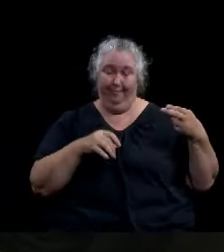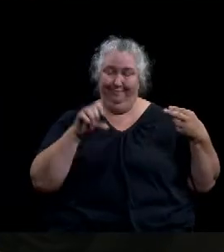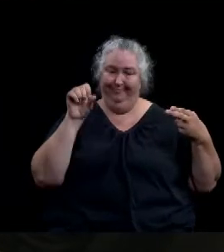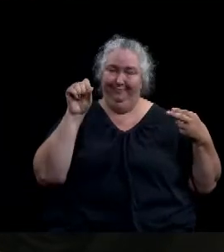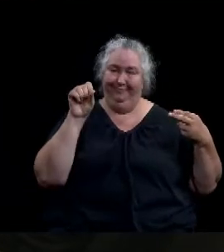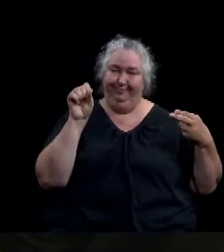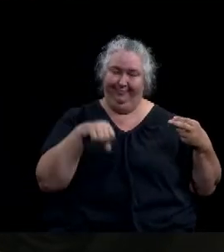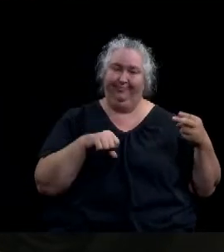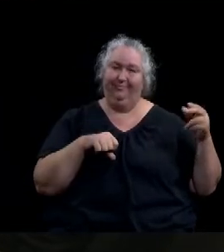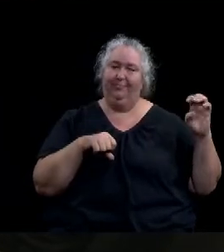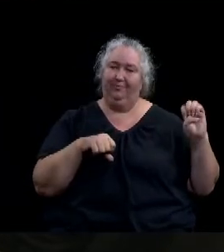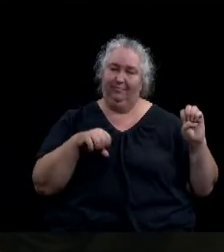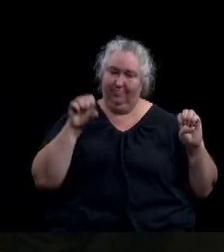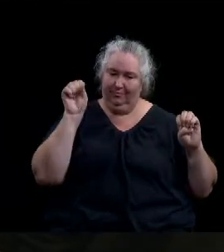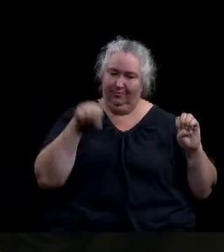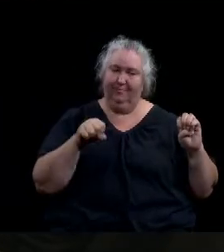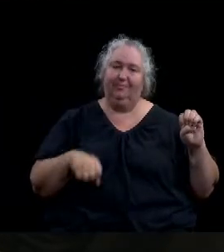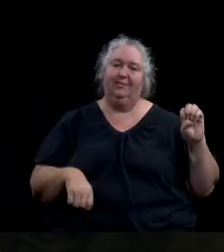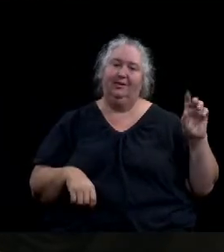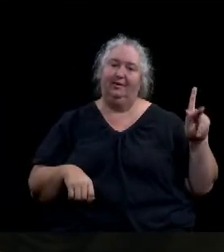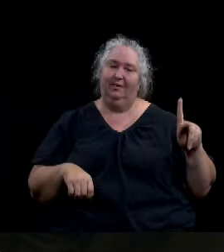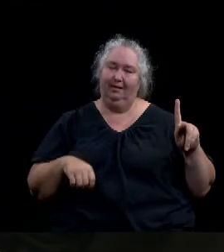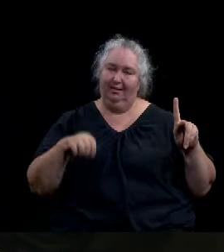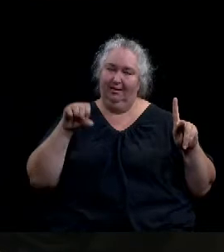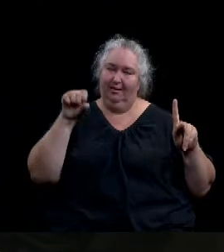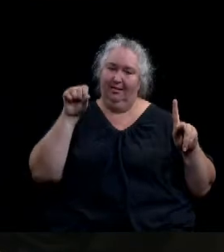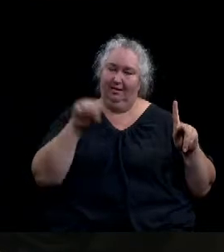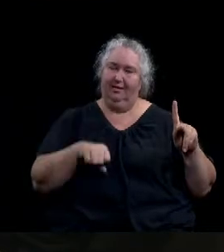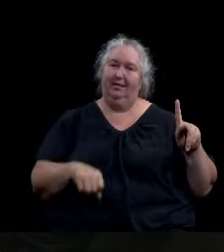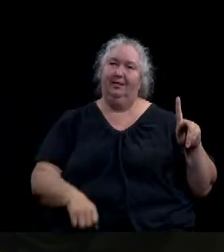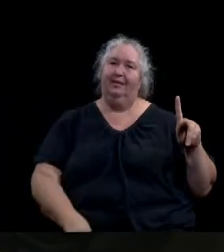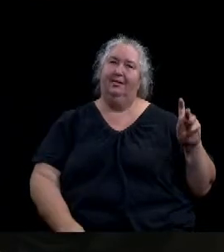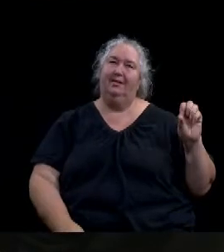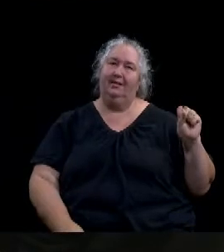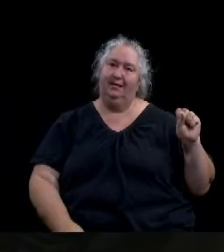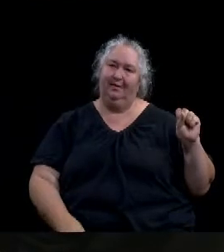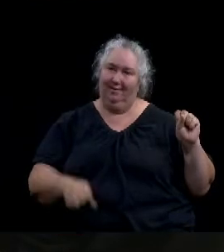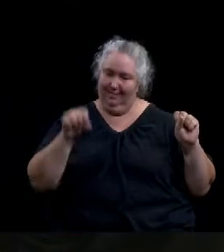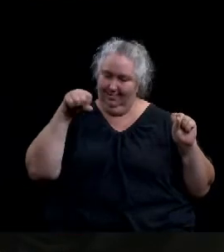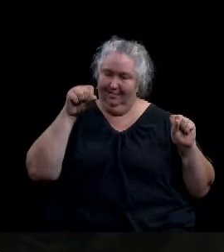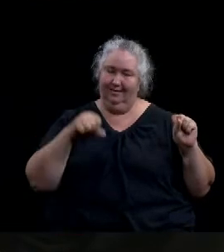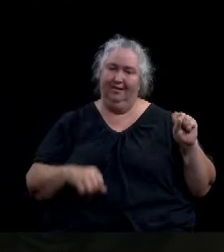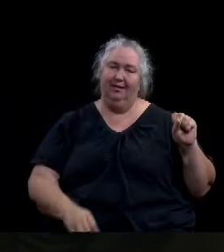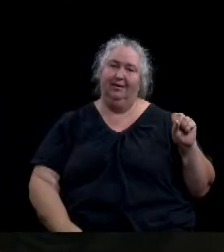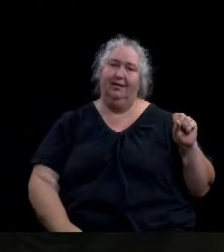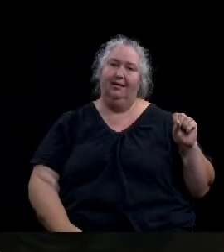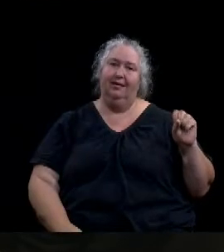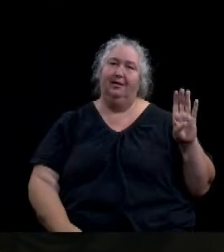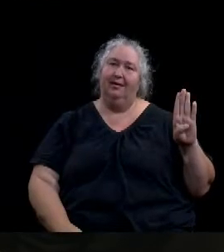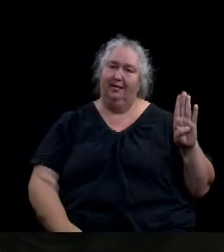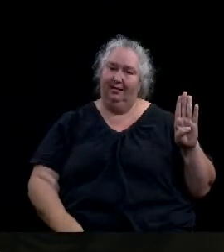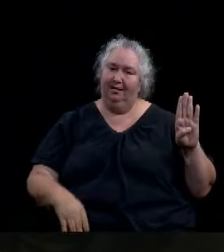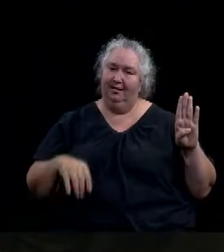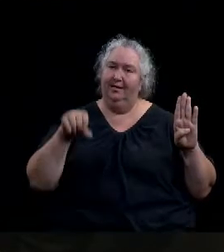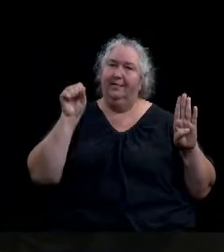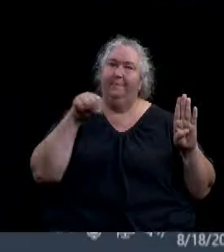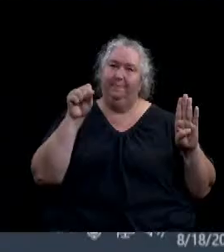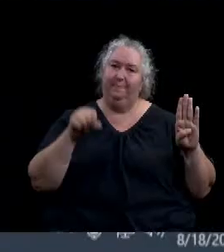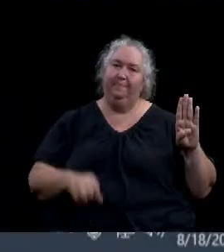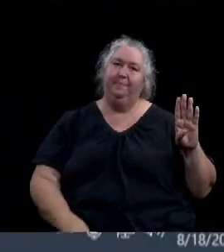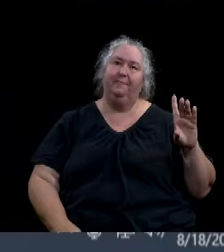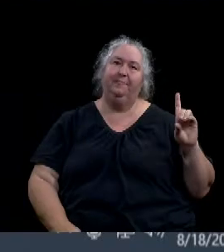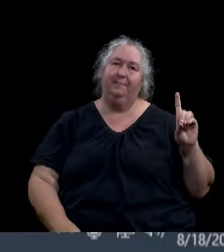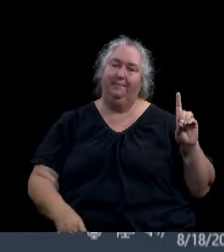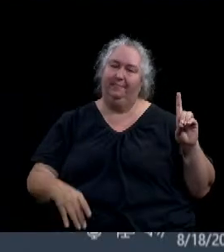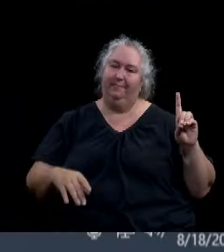Yes. Rito? Yes. Marfield? Yes. Weber? Yes. A motion carries.